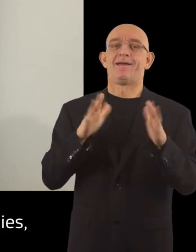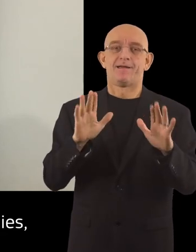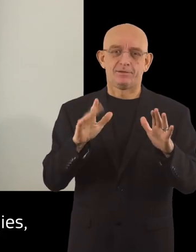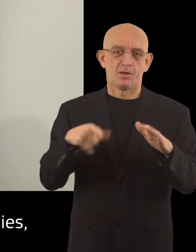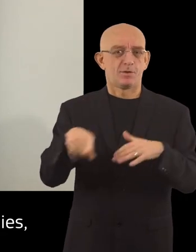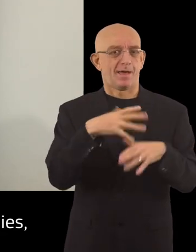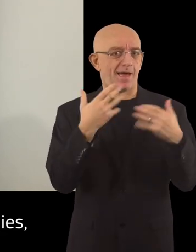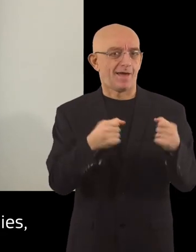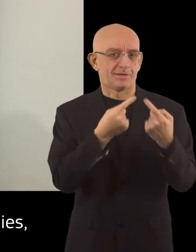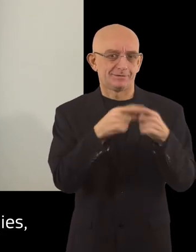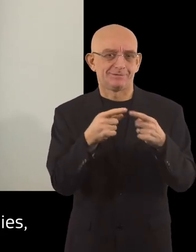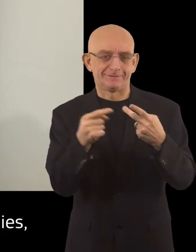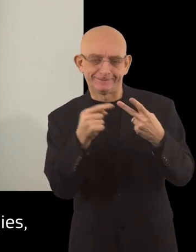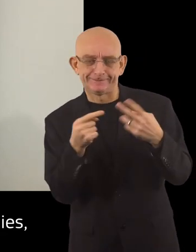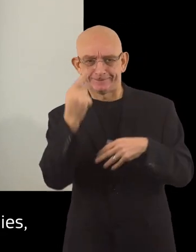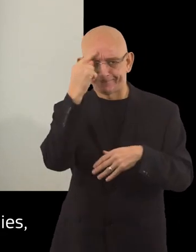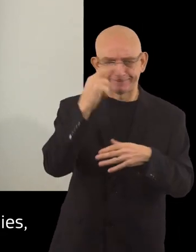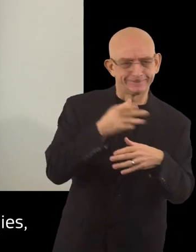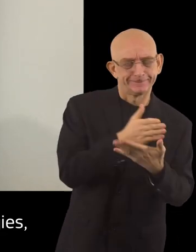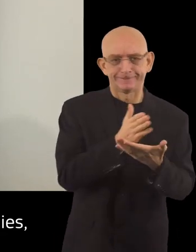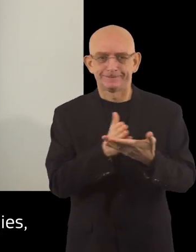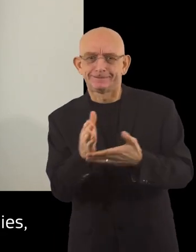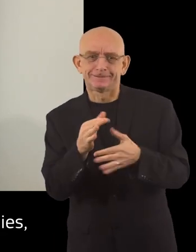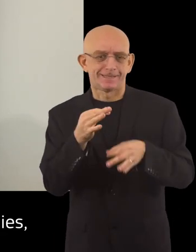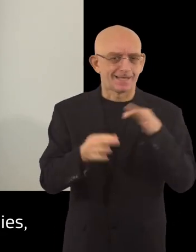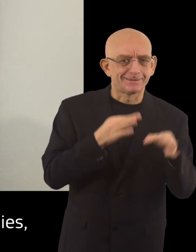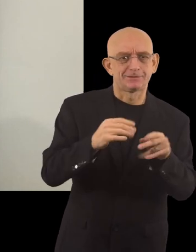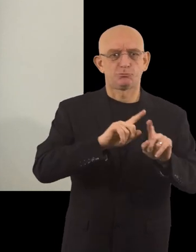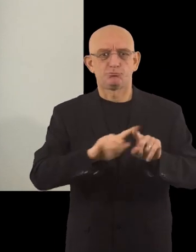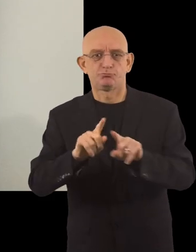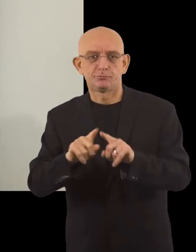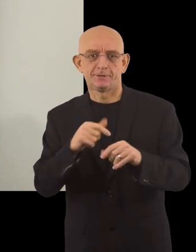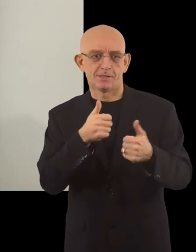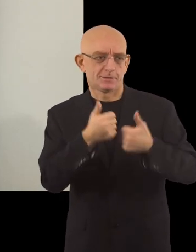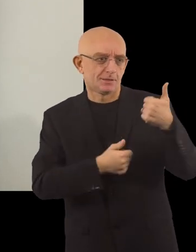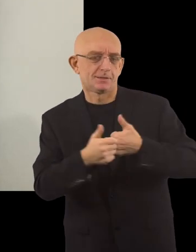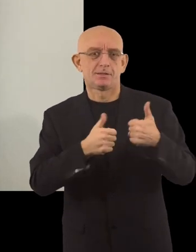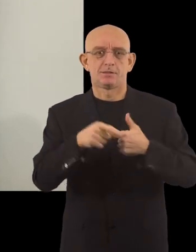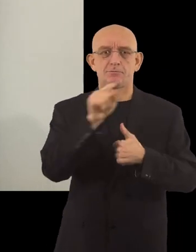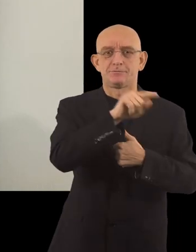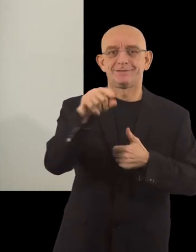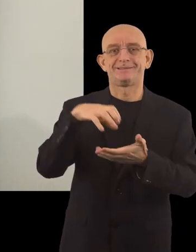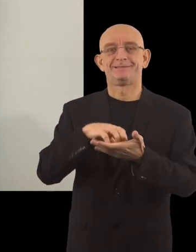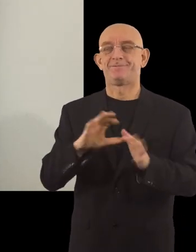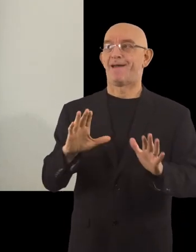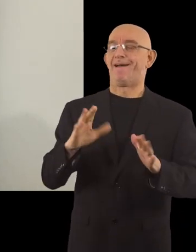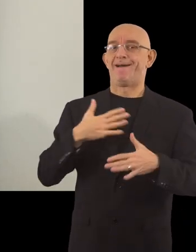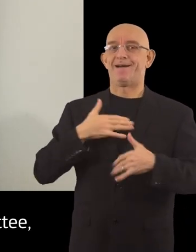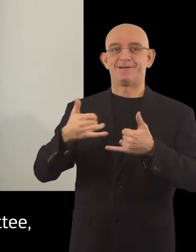We played a lot of systems, a lot of strategies. We competed with other cities.